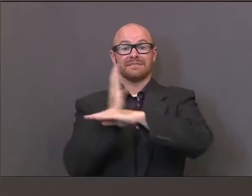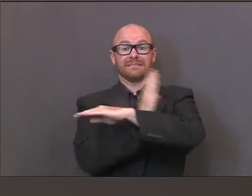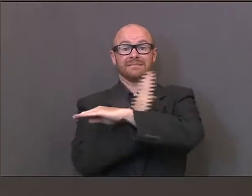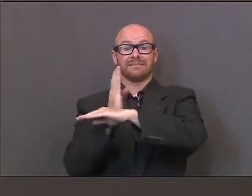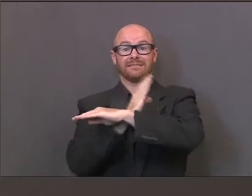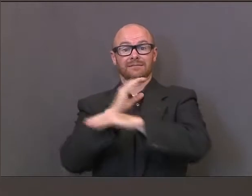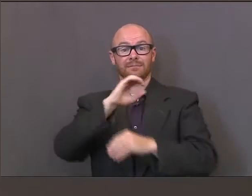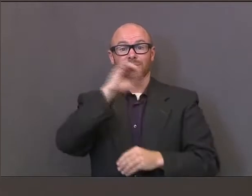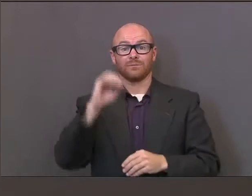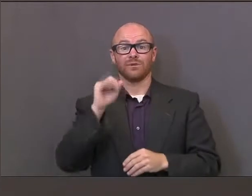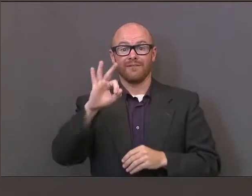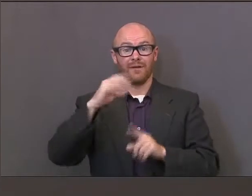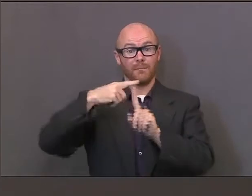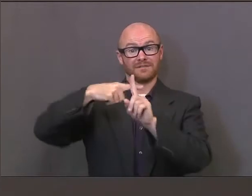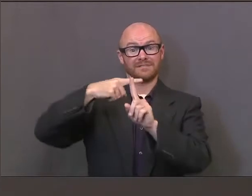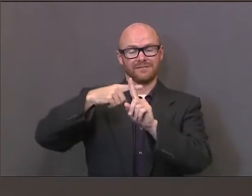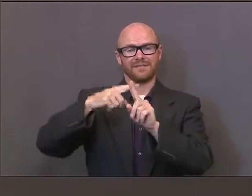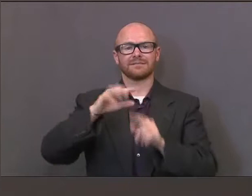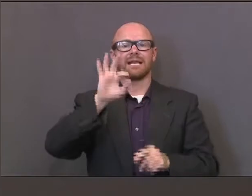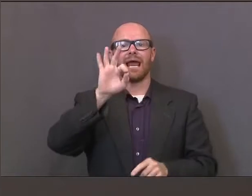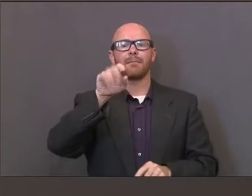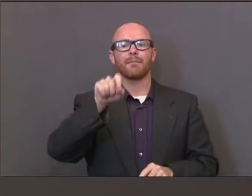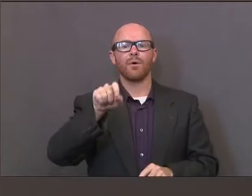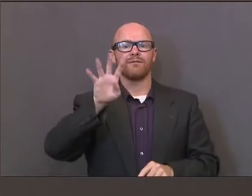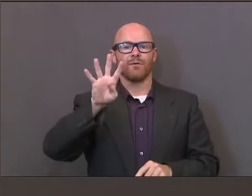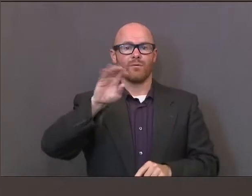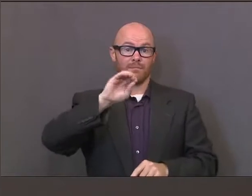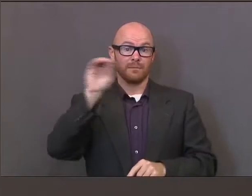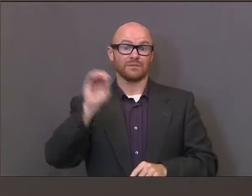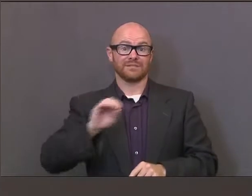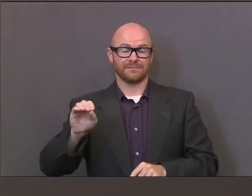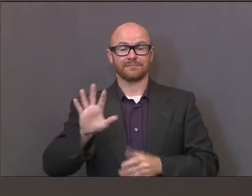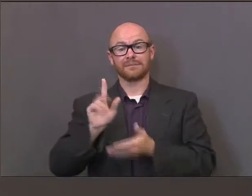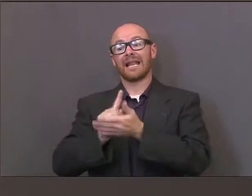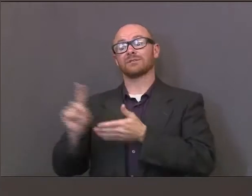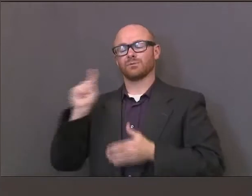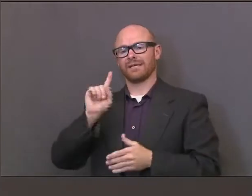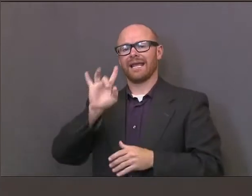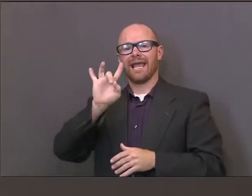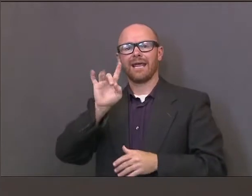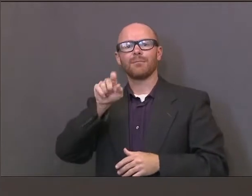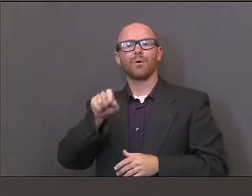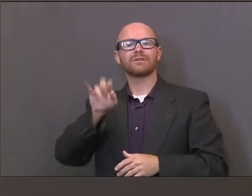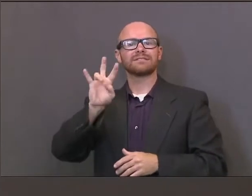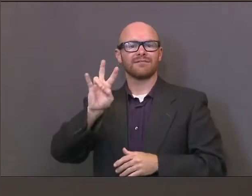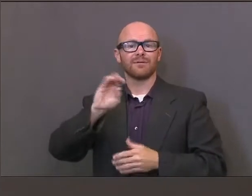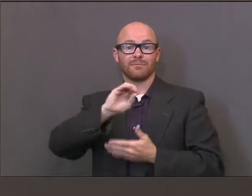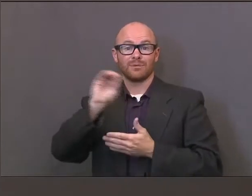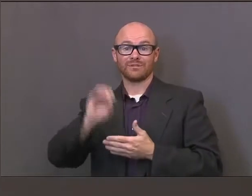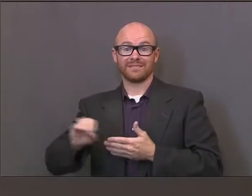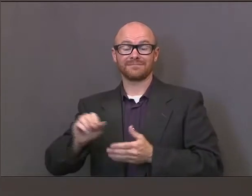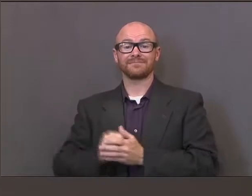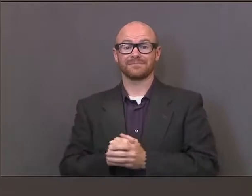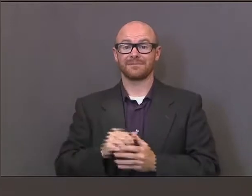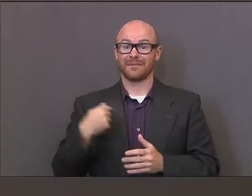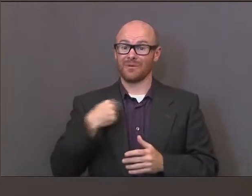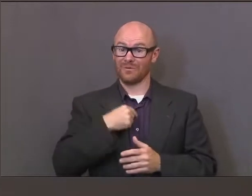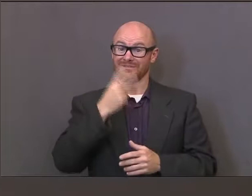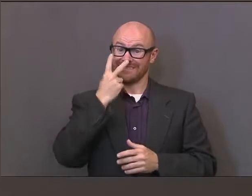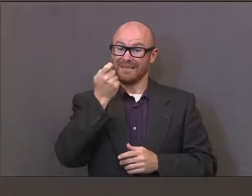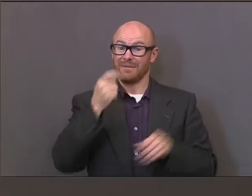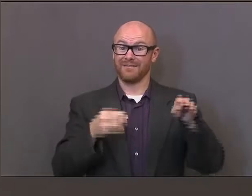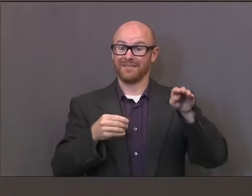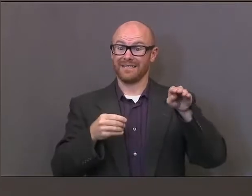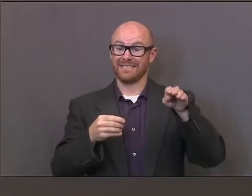percent positivity is now at 9.4%, and last week we were at 8.7%. So this is a modest increase,